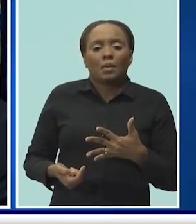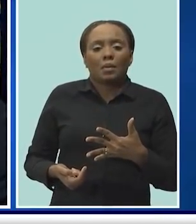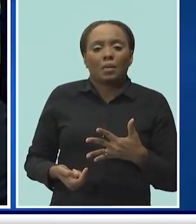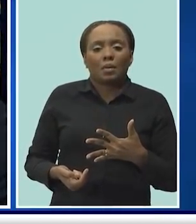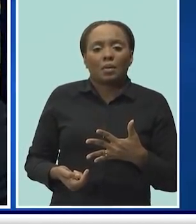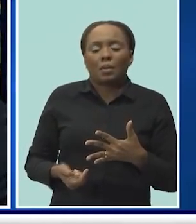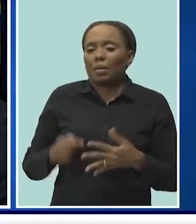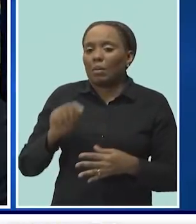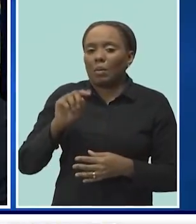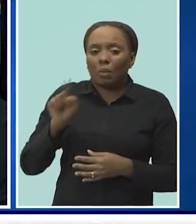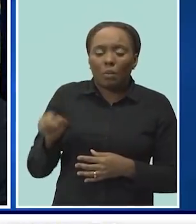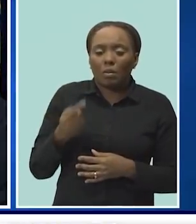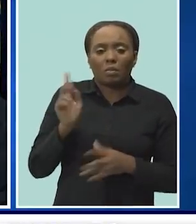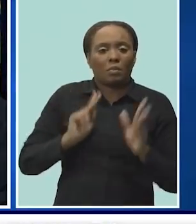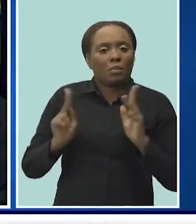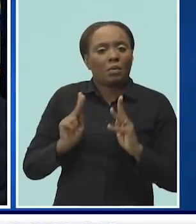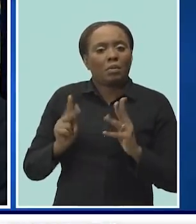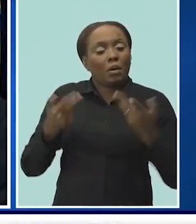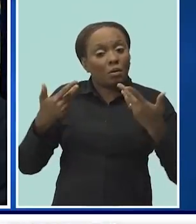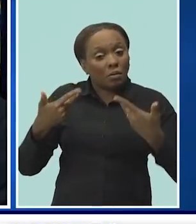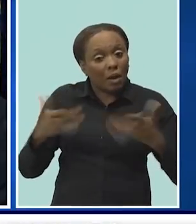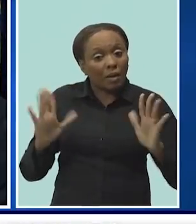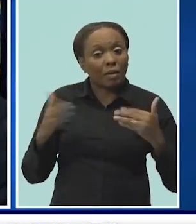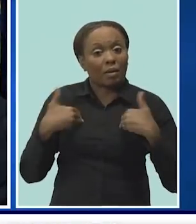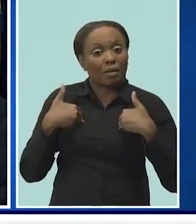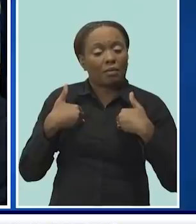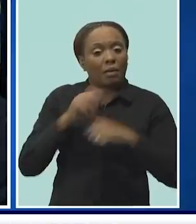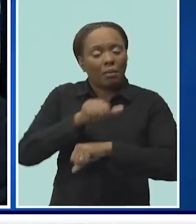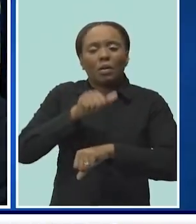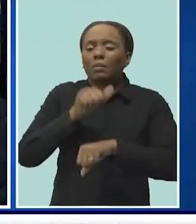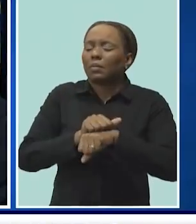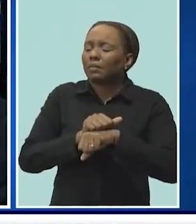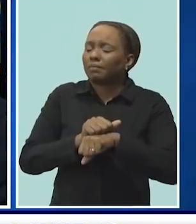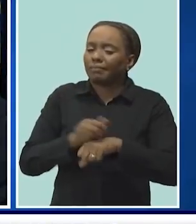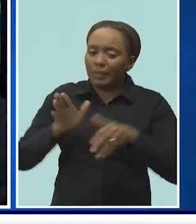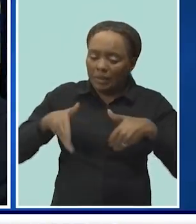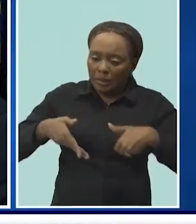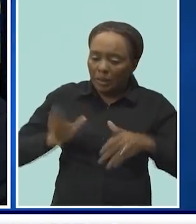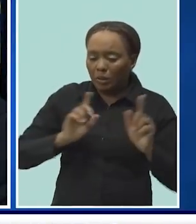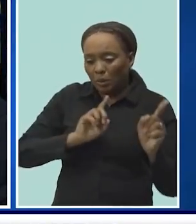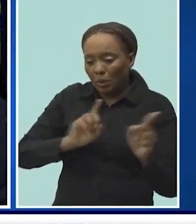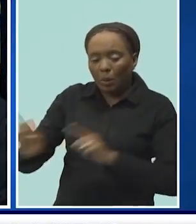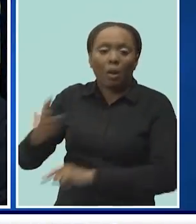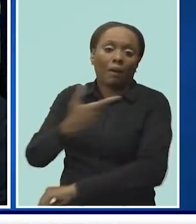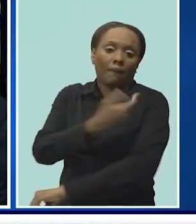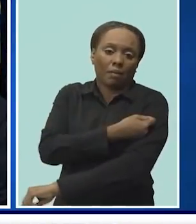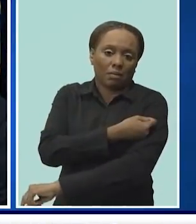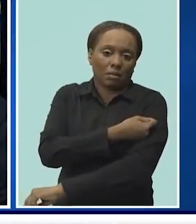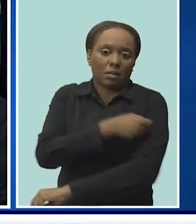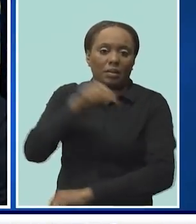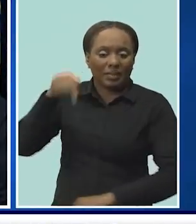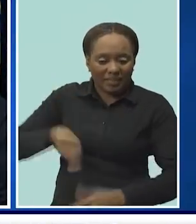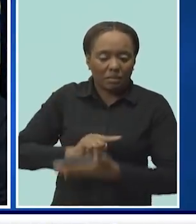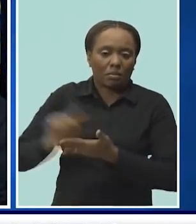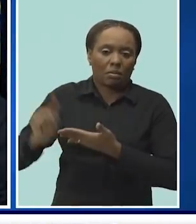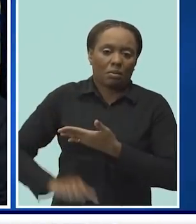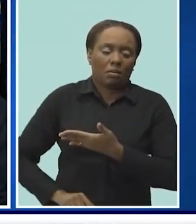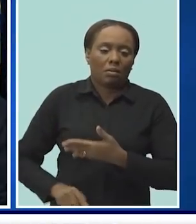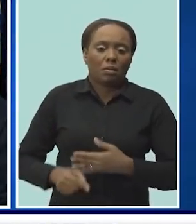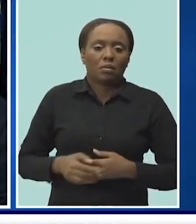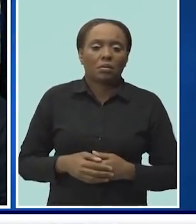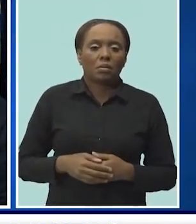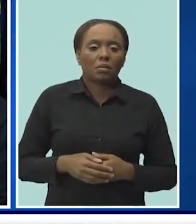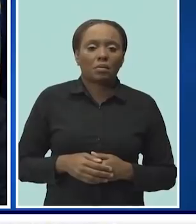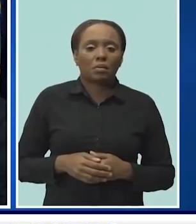an appointment. Only then will you be able to go to a vaccination center. We